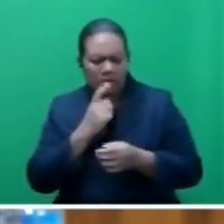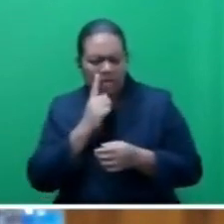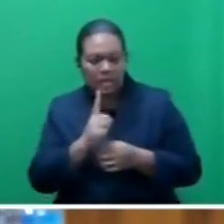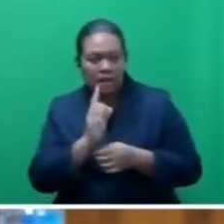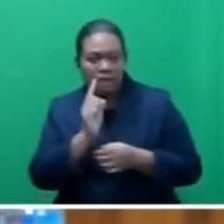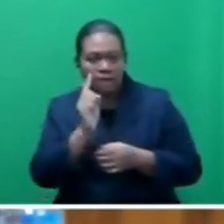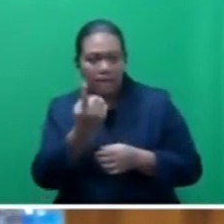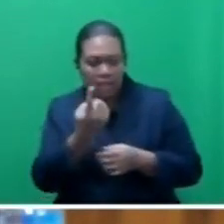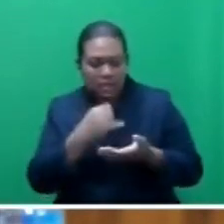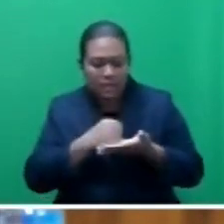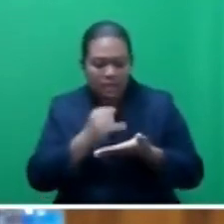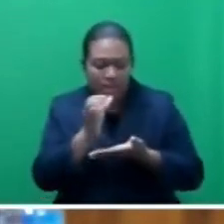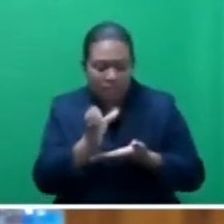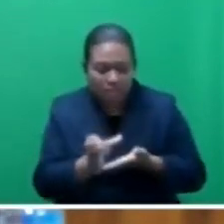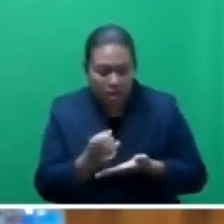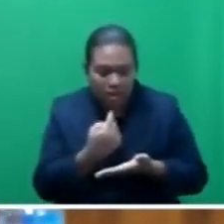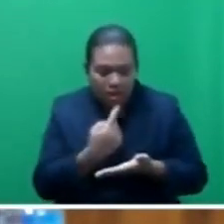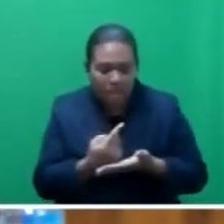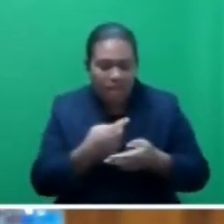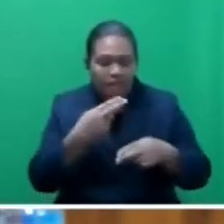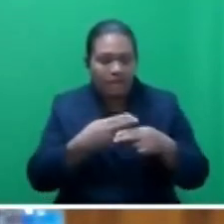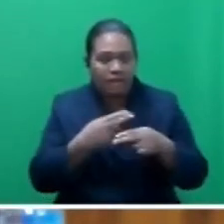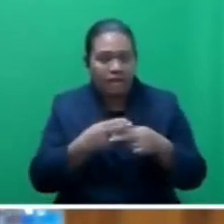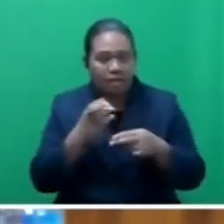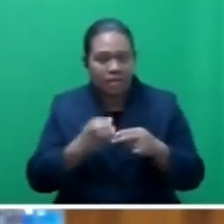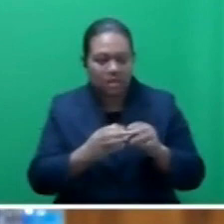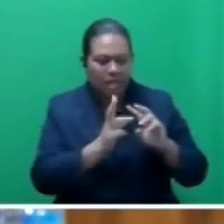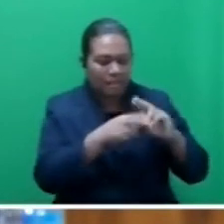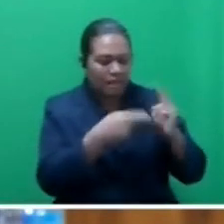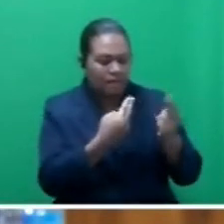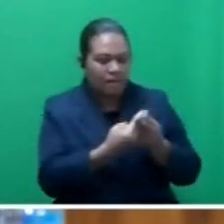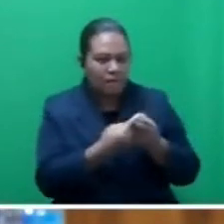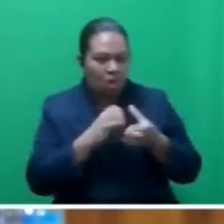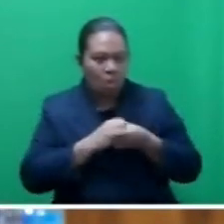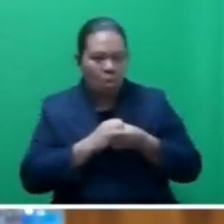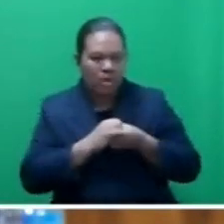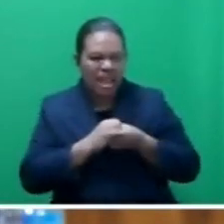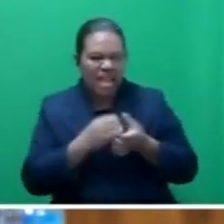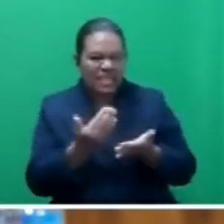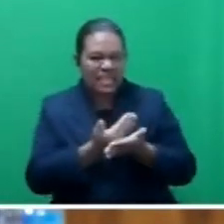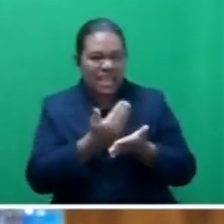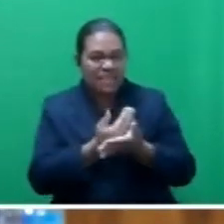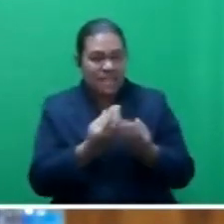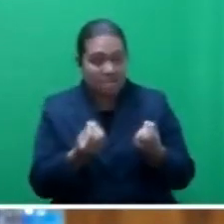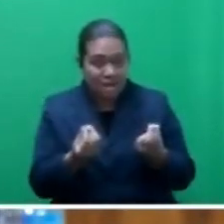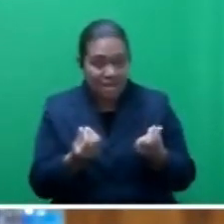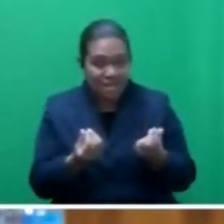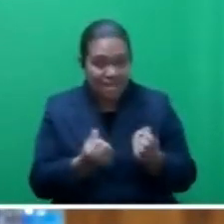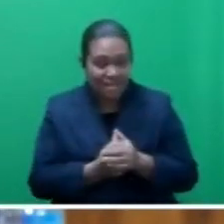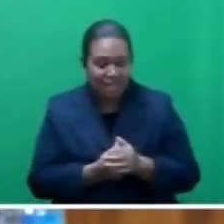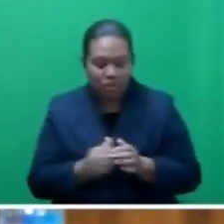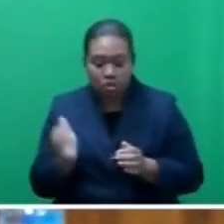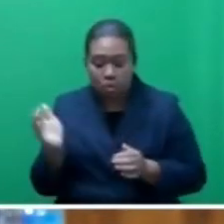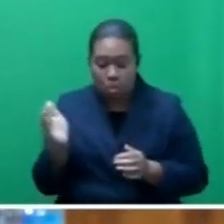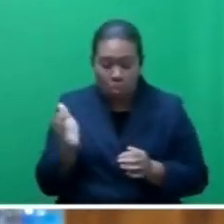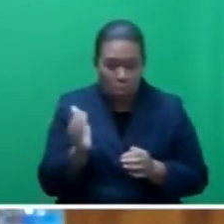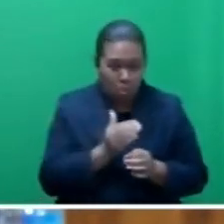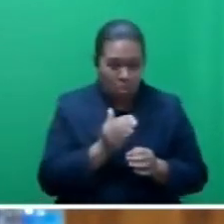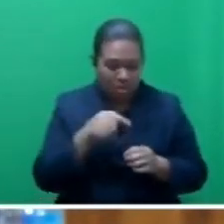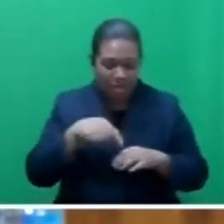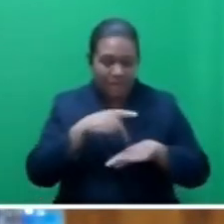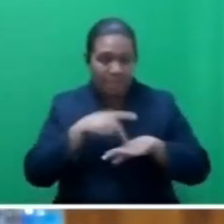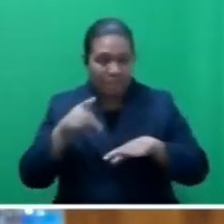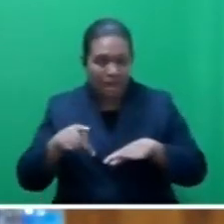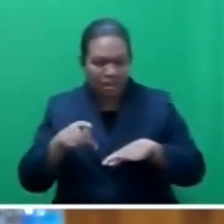call for investment is the farmer's or household's own savings. And everyone in this house understands